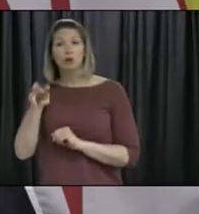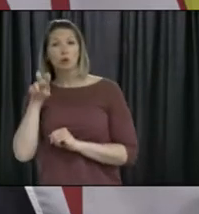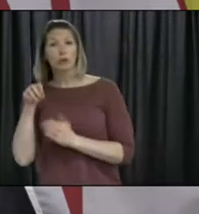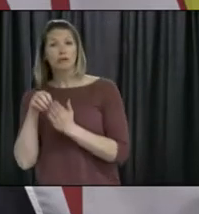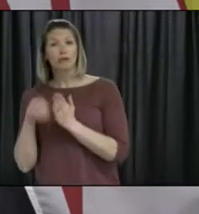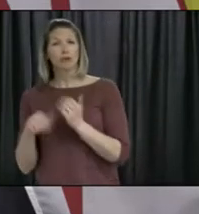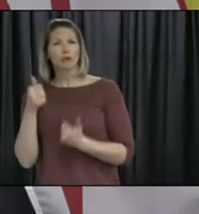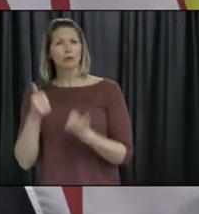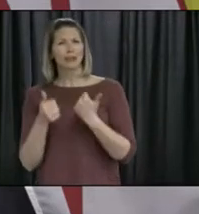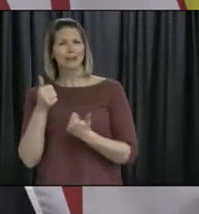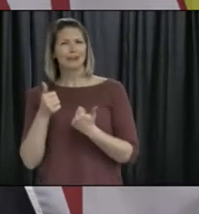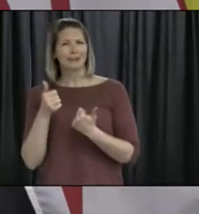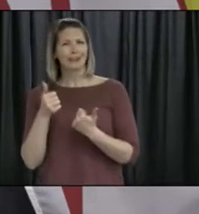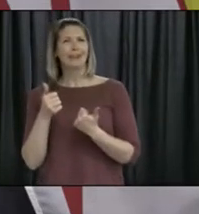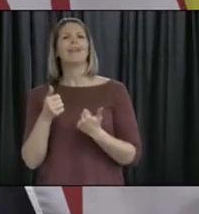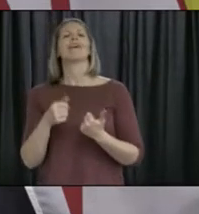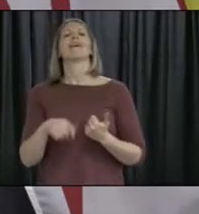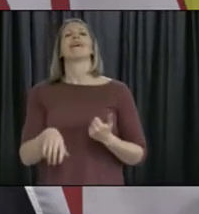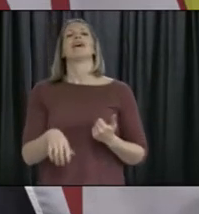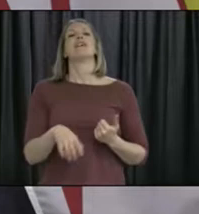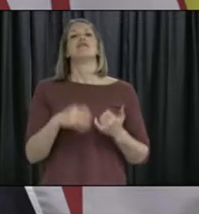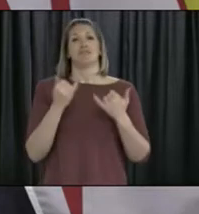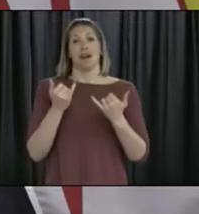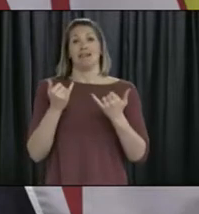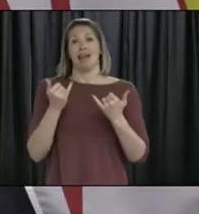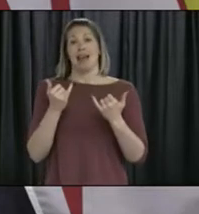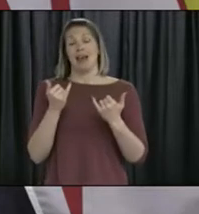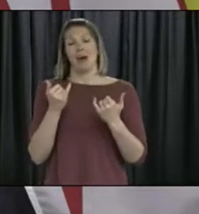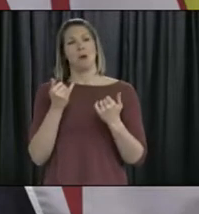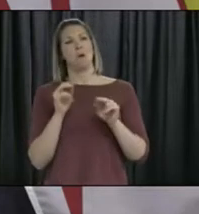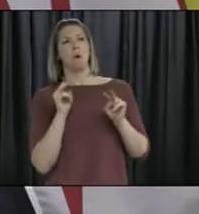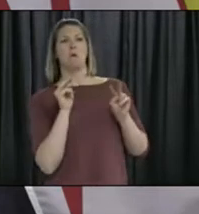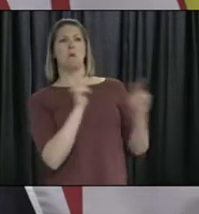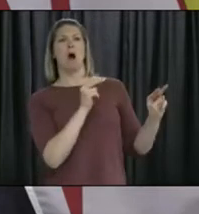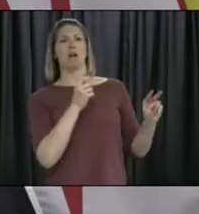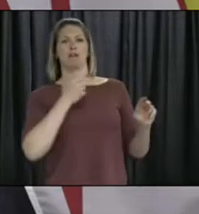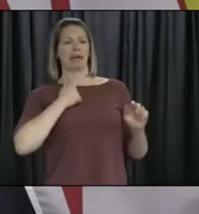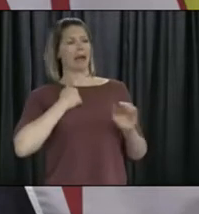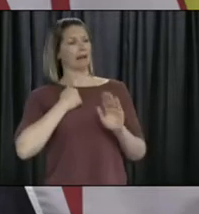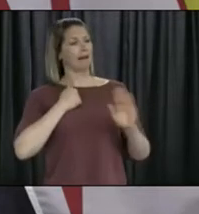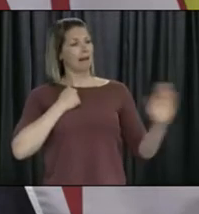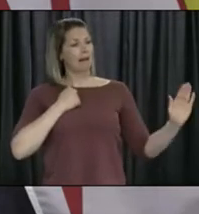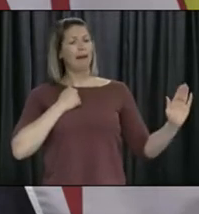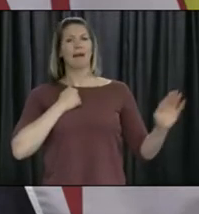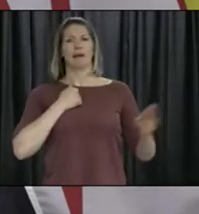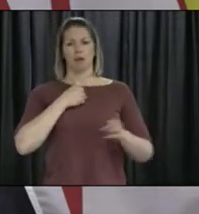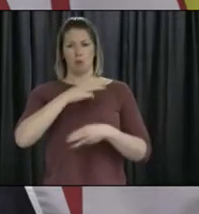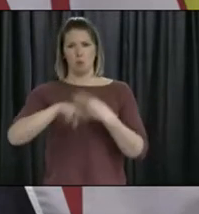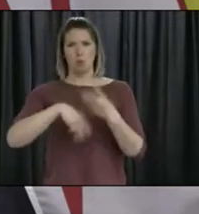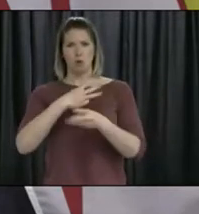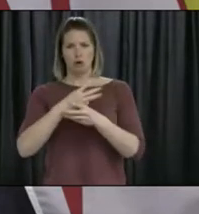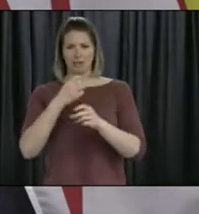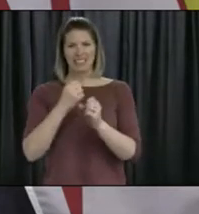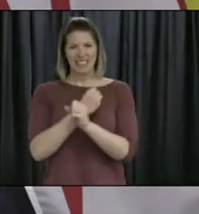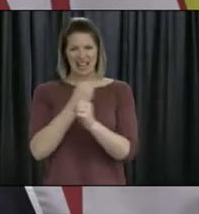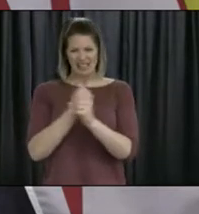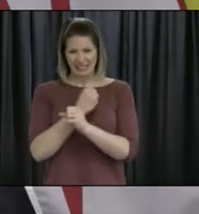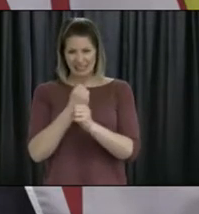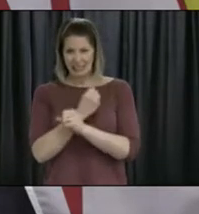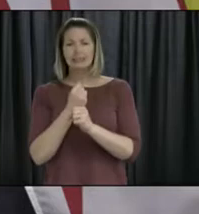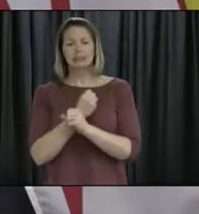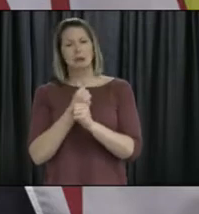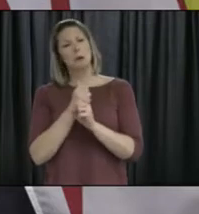and as the evidence evolves, as the epidemiology in our country changes and in our province changes, you know, that will